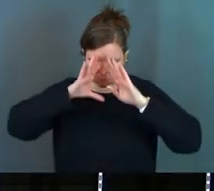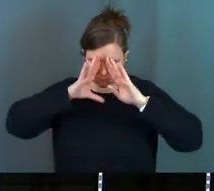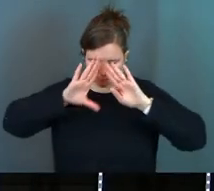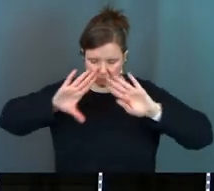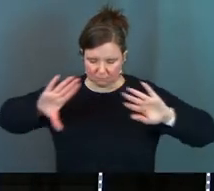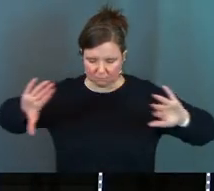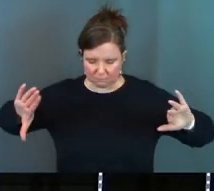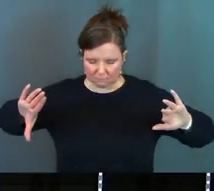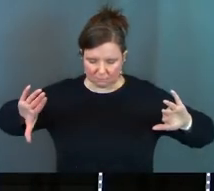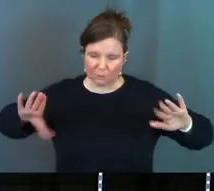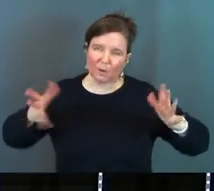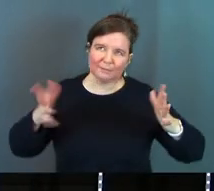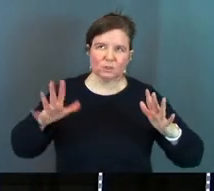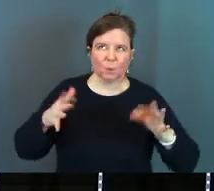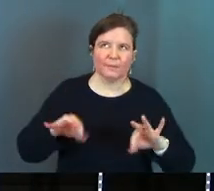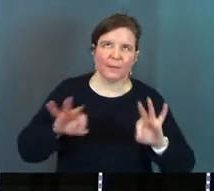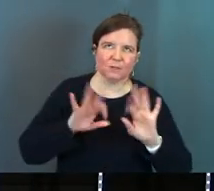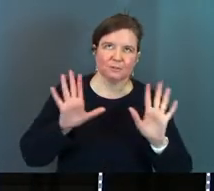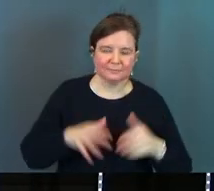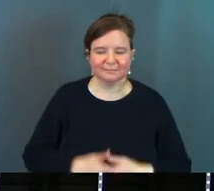it sort of matters